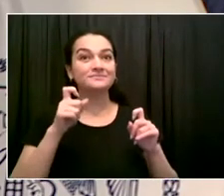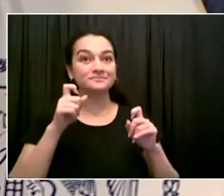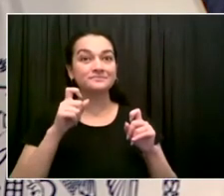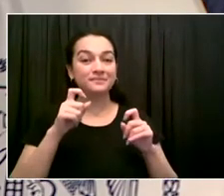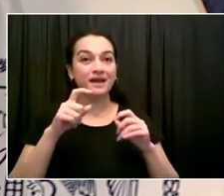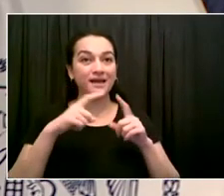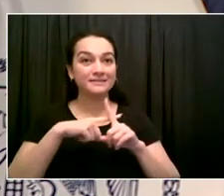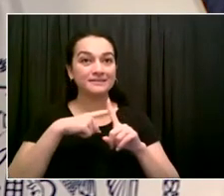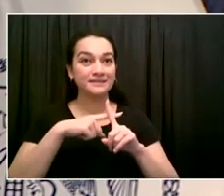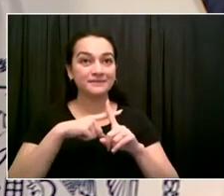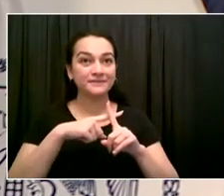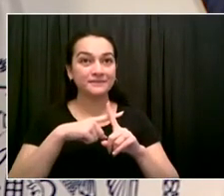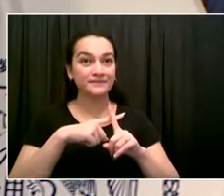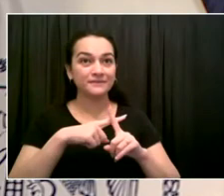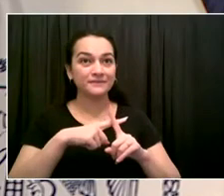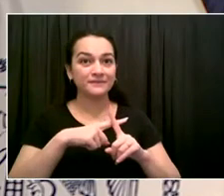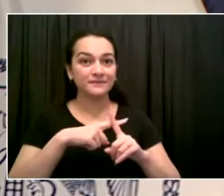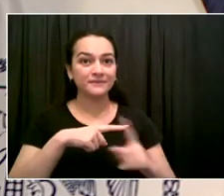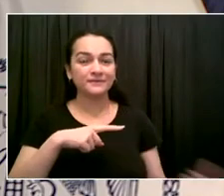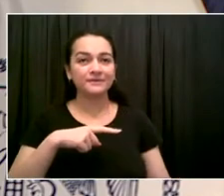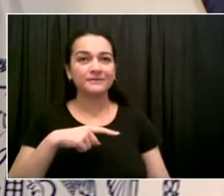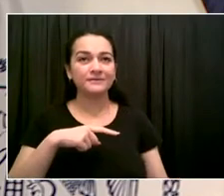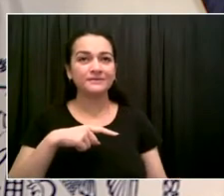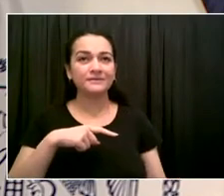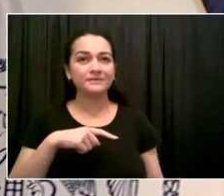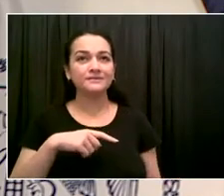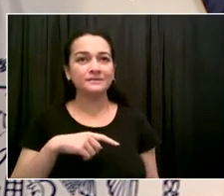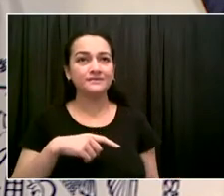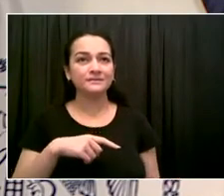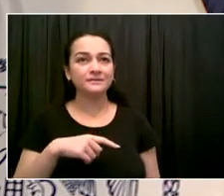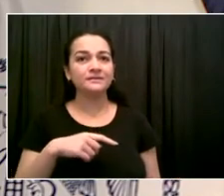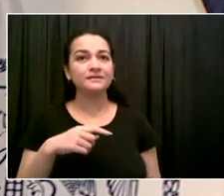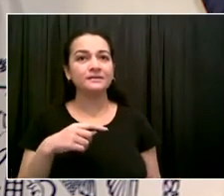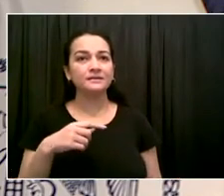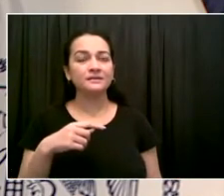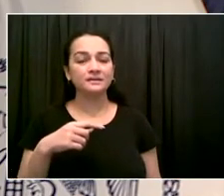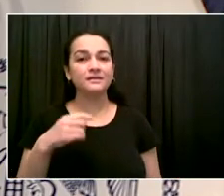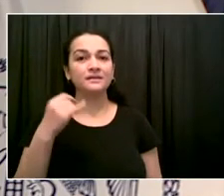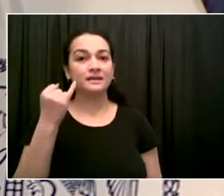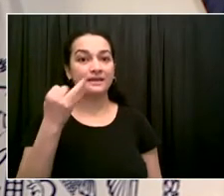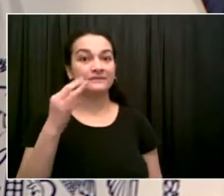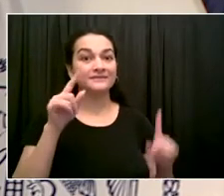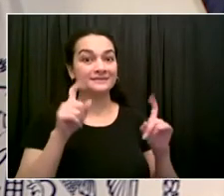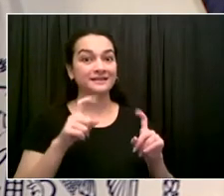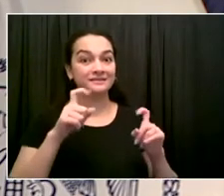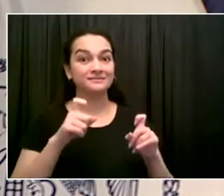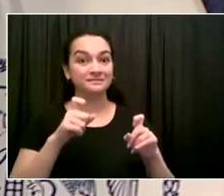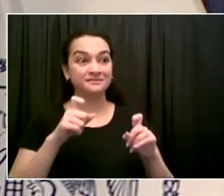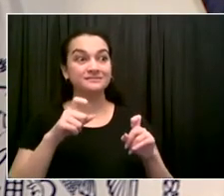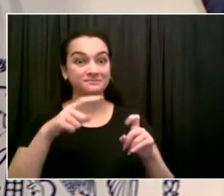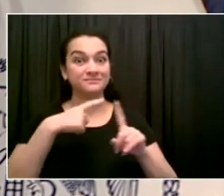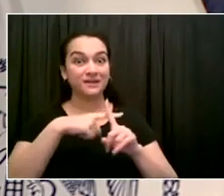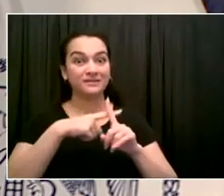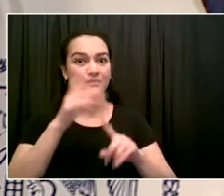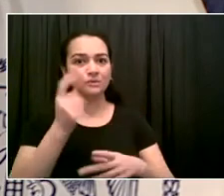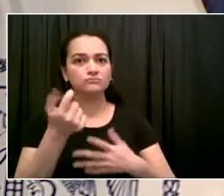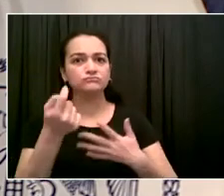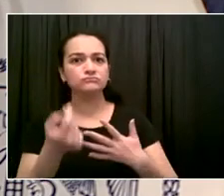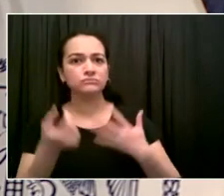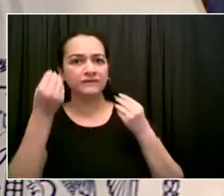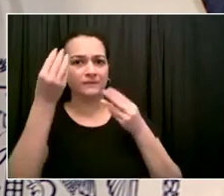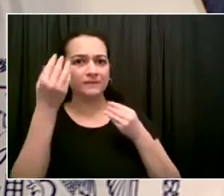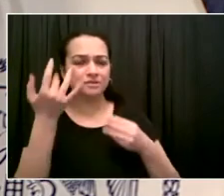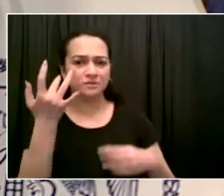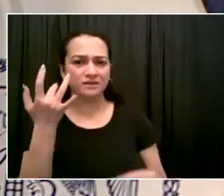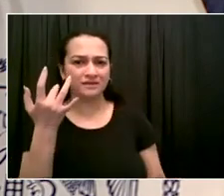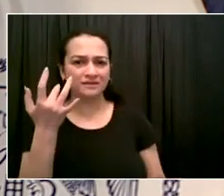have. So why is that no longer relevant? I'll bring Dr. Katz in as well as Dr. Choksi. Look, we've looked at this a lot.